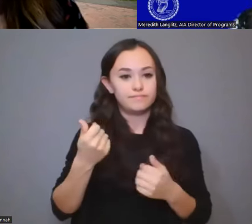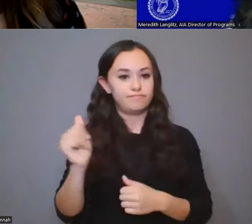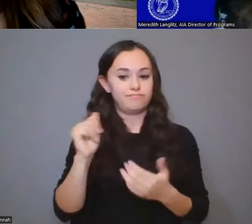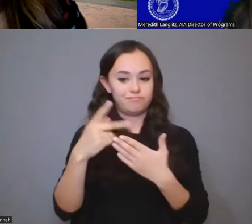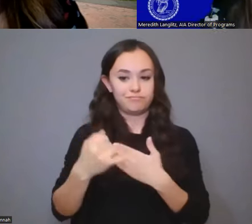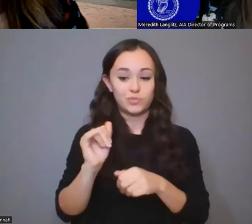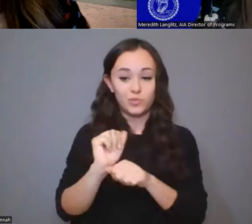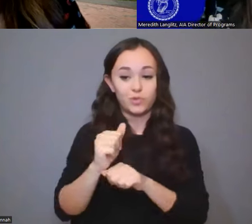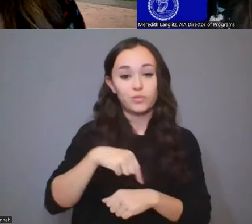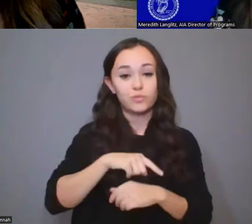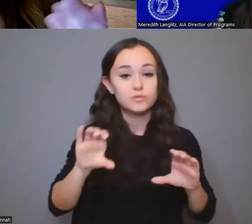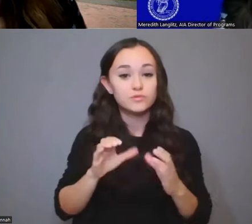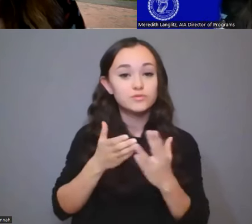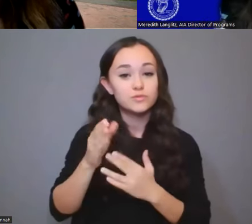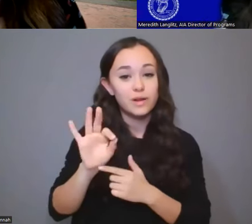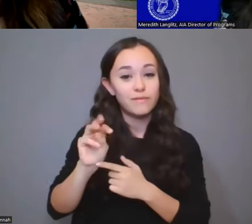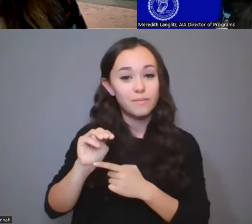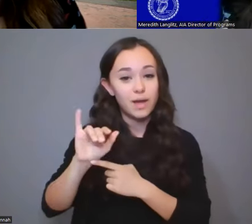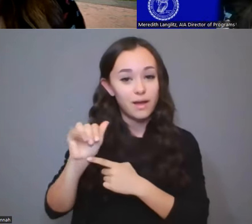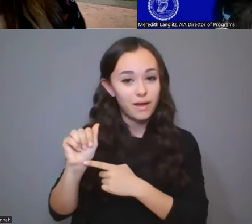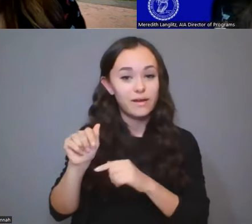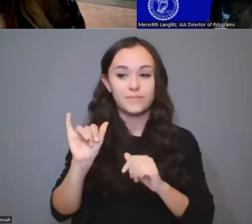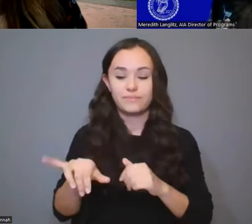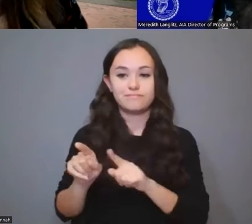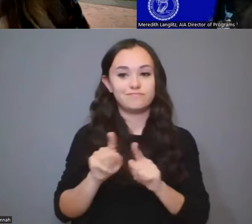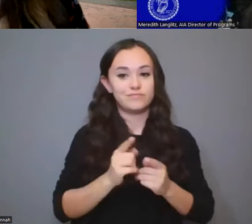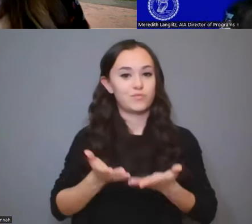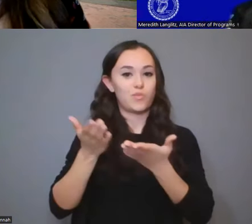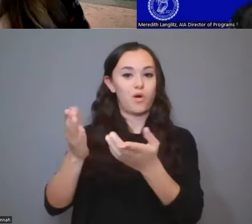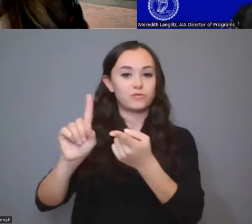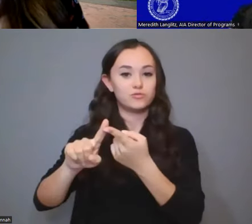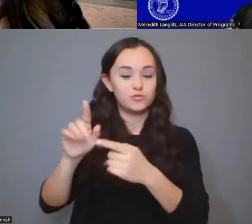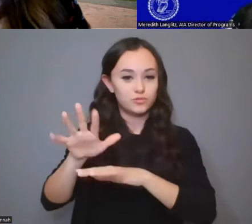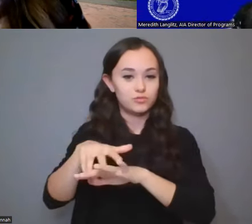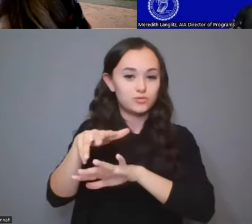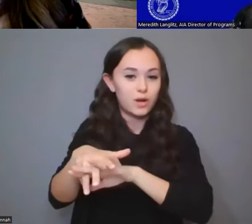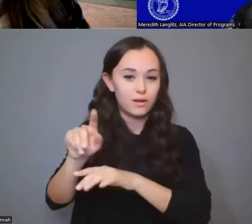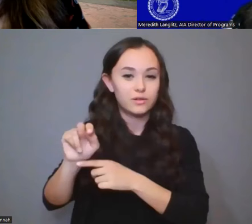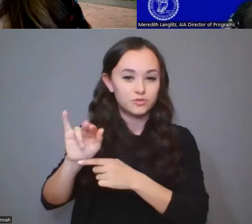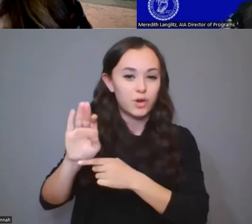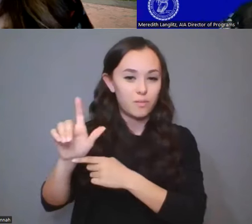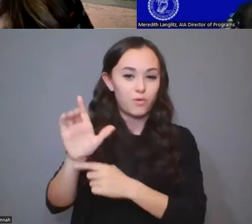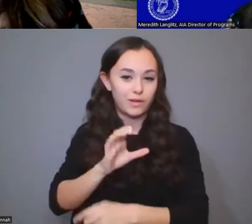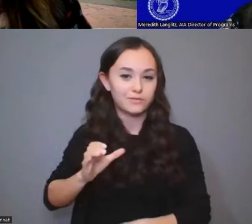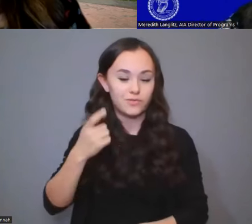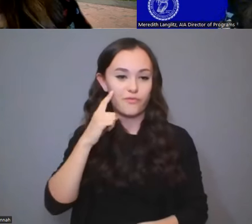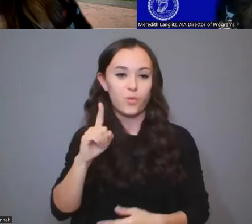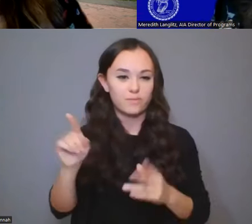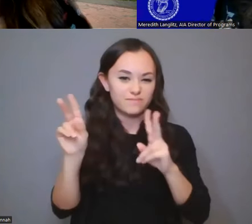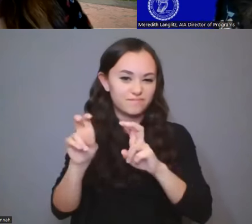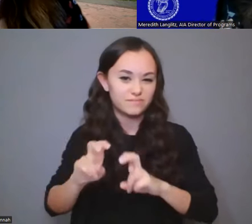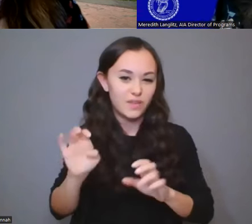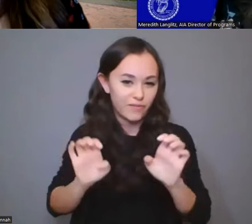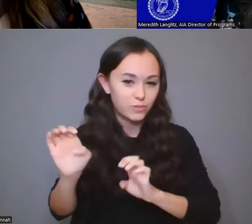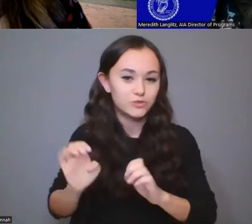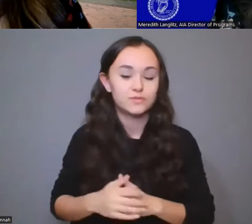we do via FMIA, that's also brought to Tribal Council for formal review and evaluation. In addition to that, the Tribe